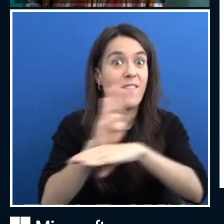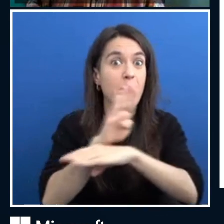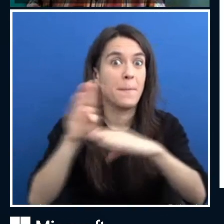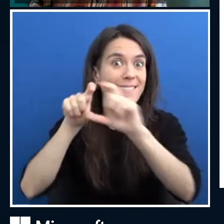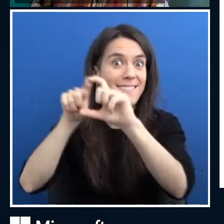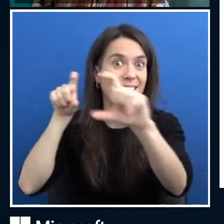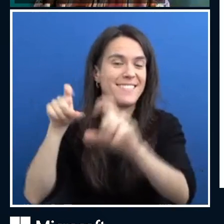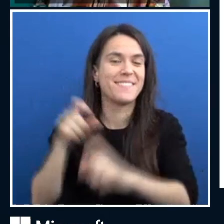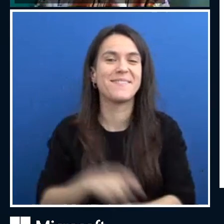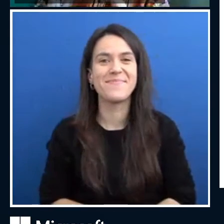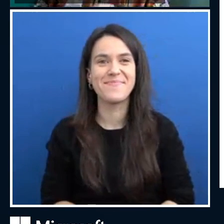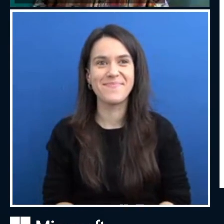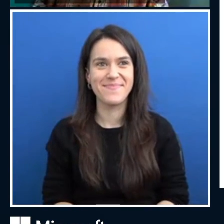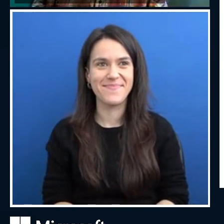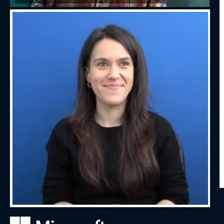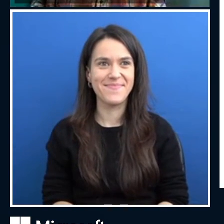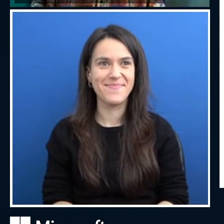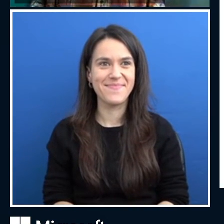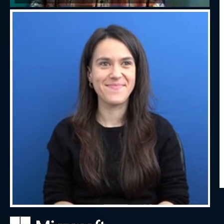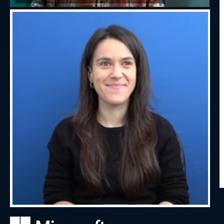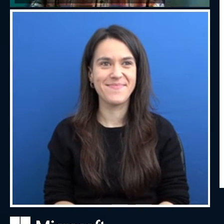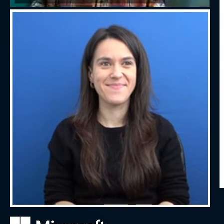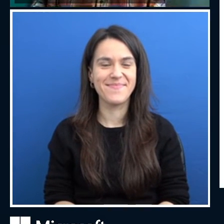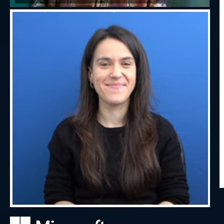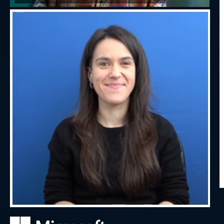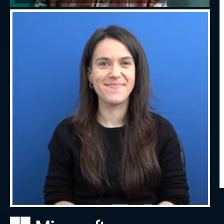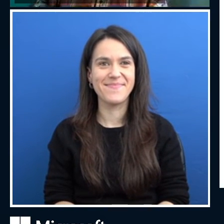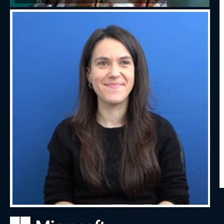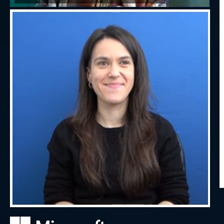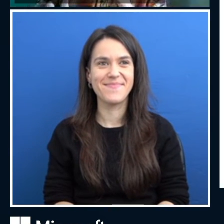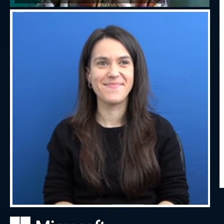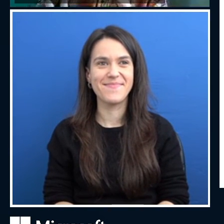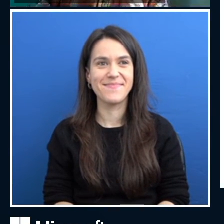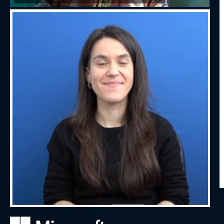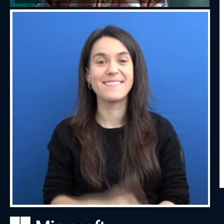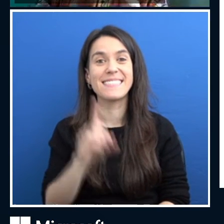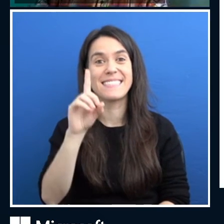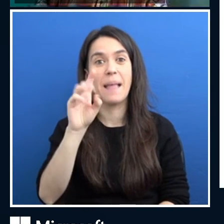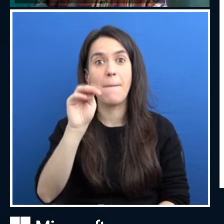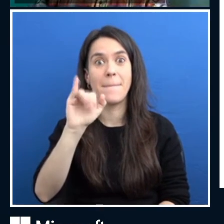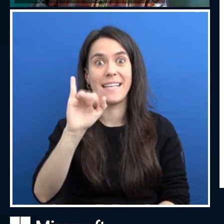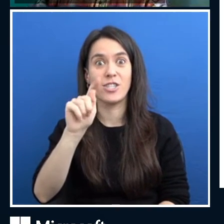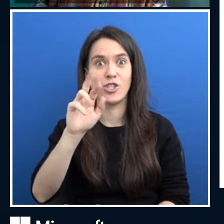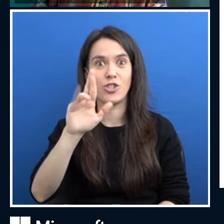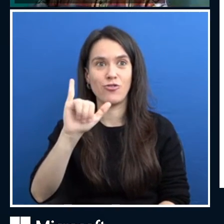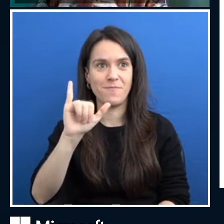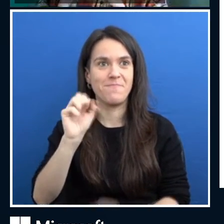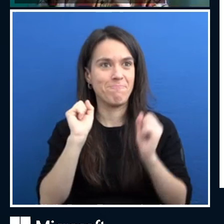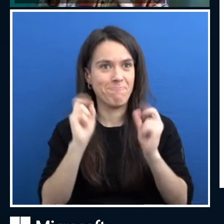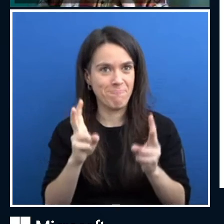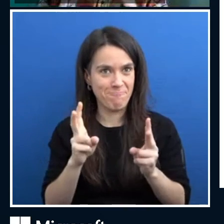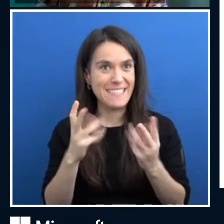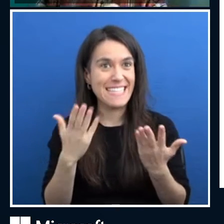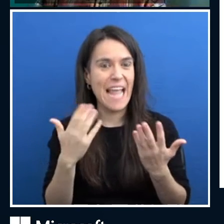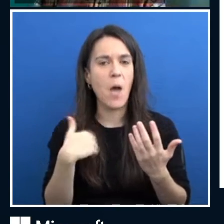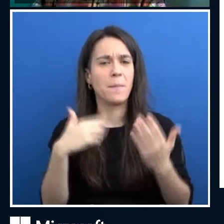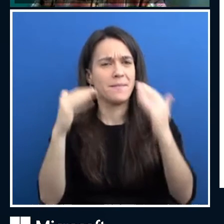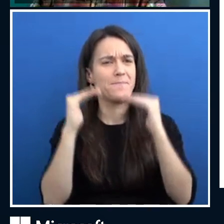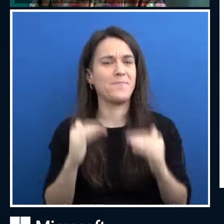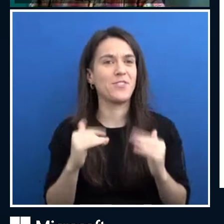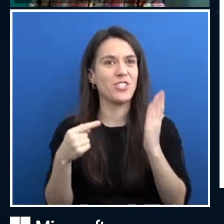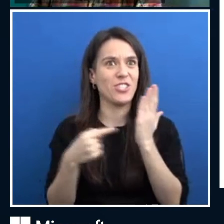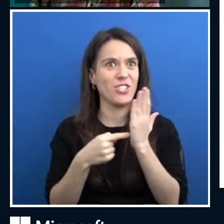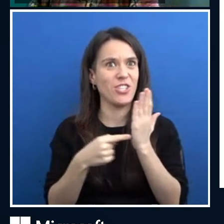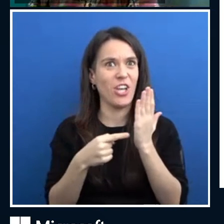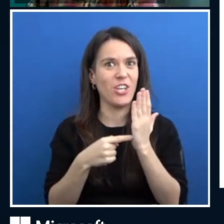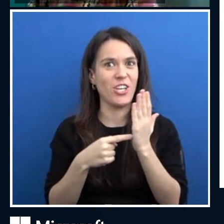So now, uh, let's a little bit mention the technical things because we talked about cognitive services and this is only one part of our AI story.